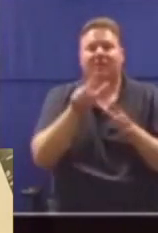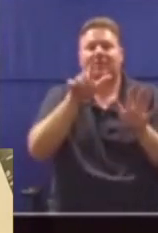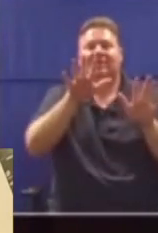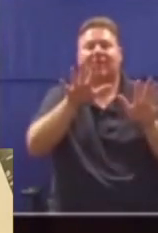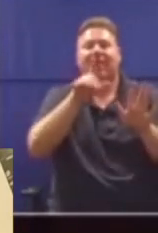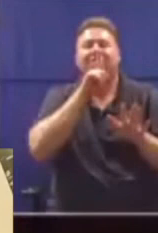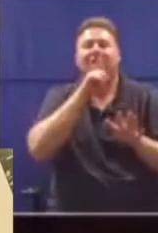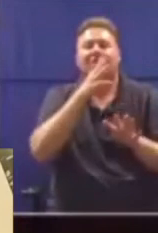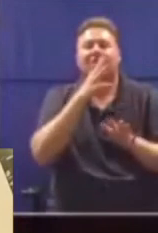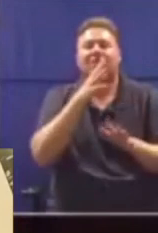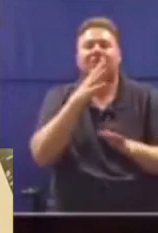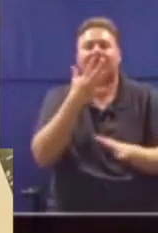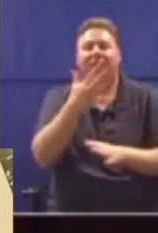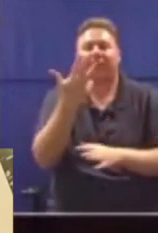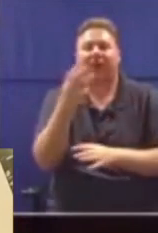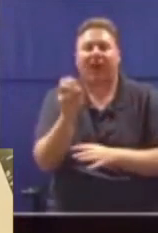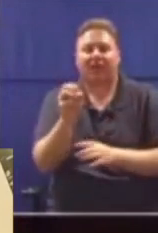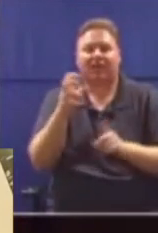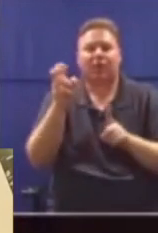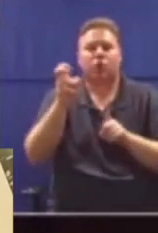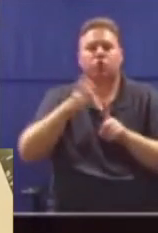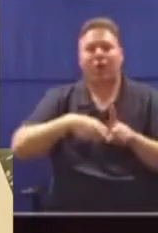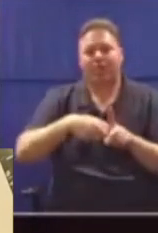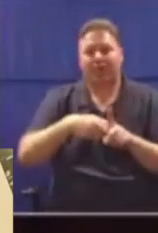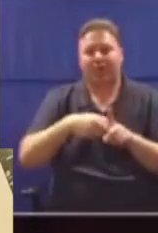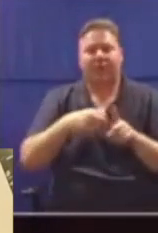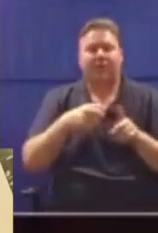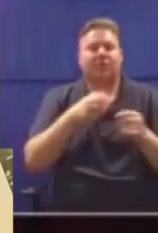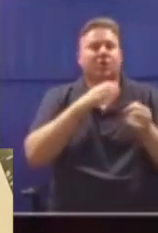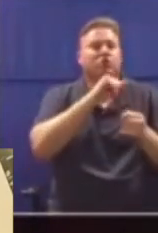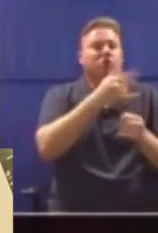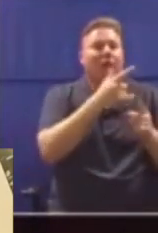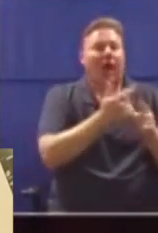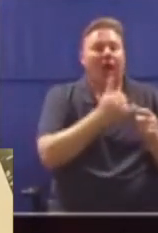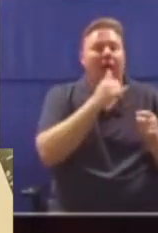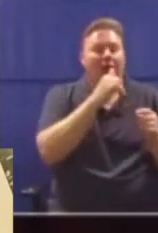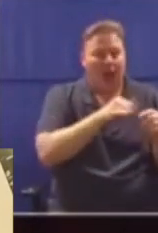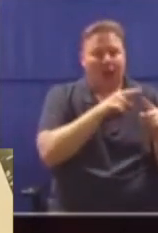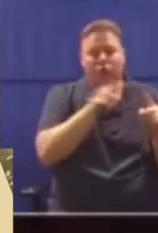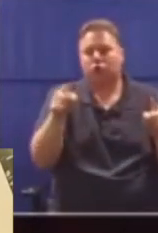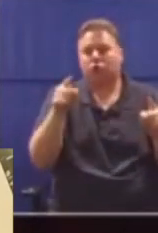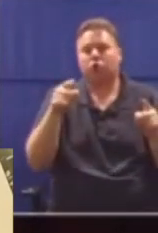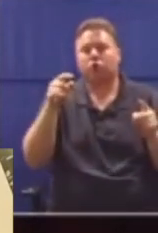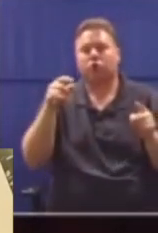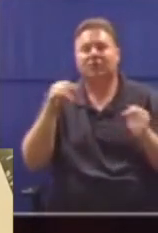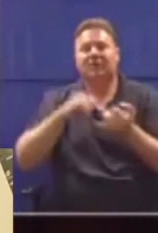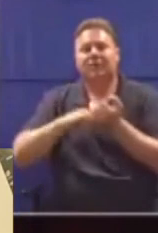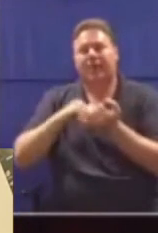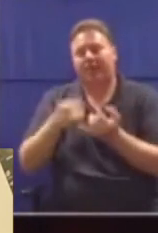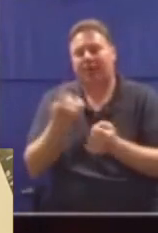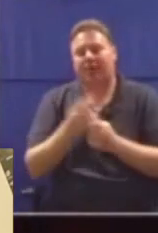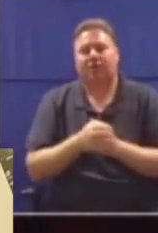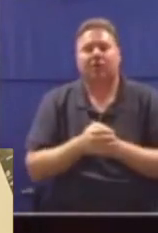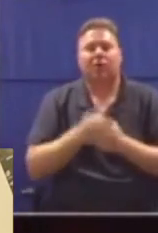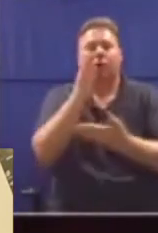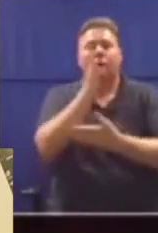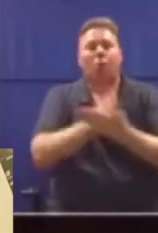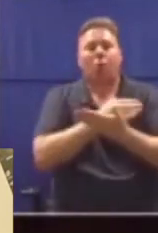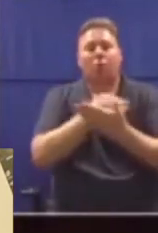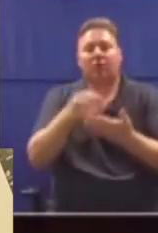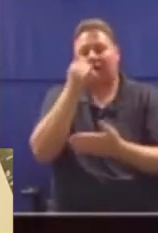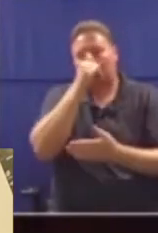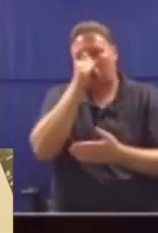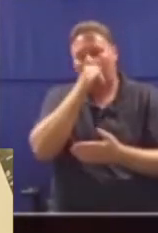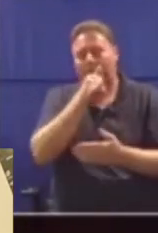people would have been raped between July and September alone, and that the latest quarterly crime statistics would